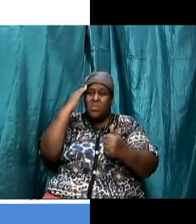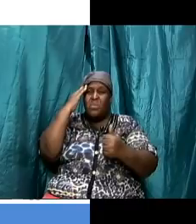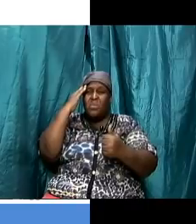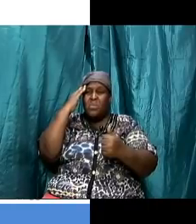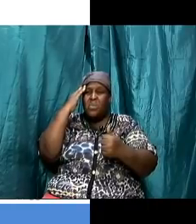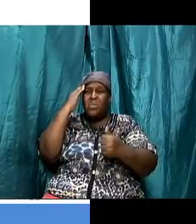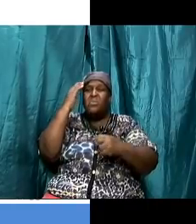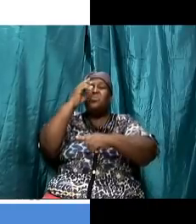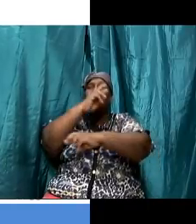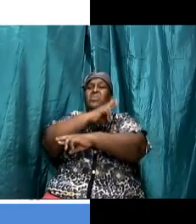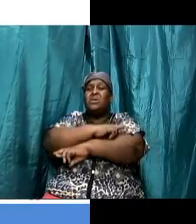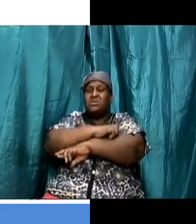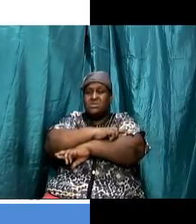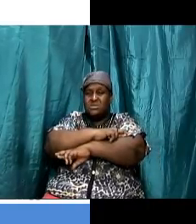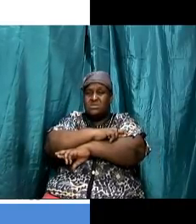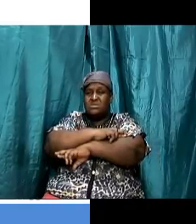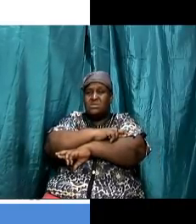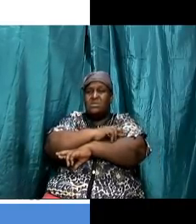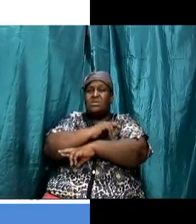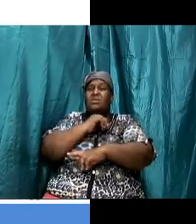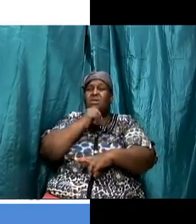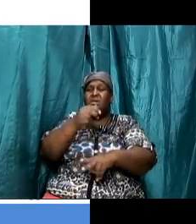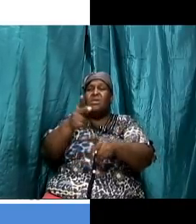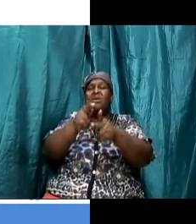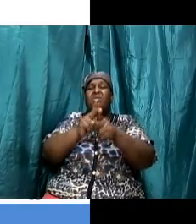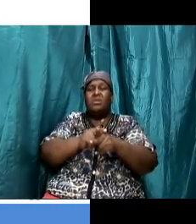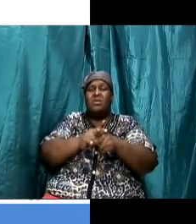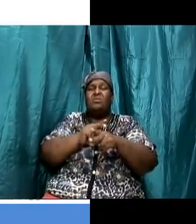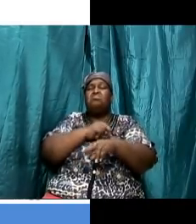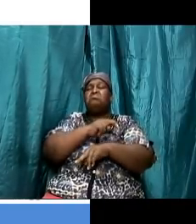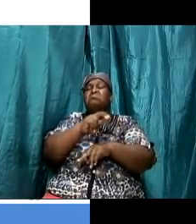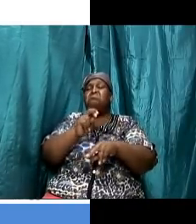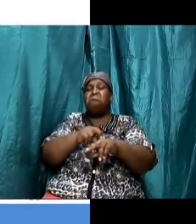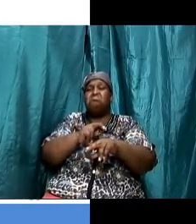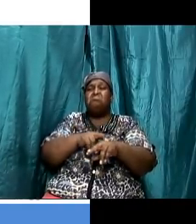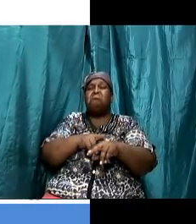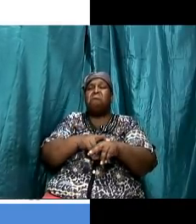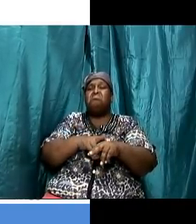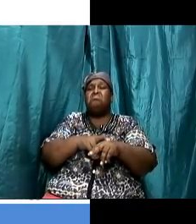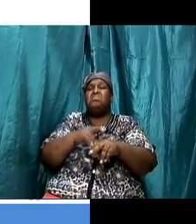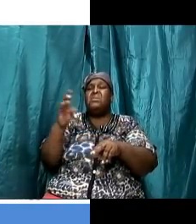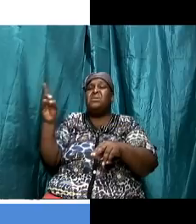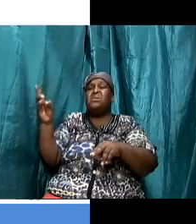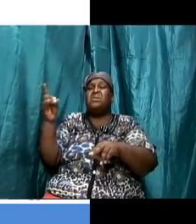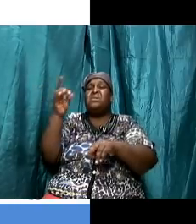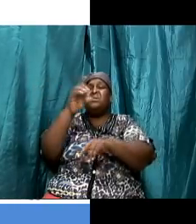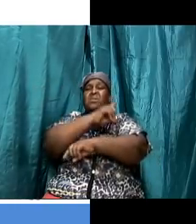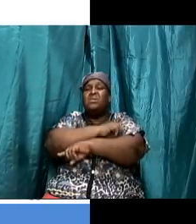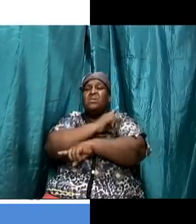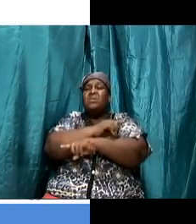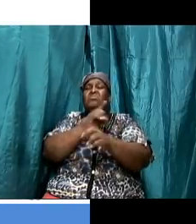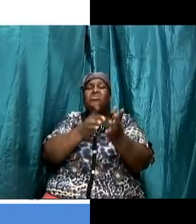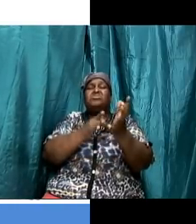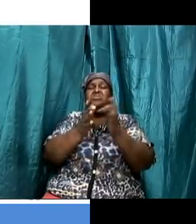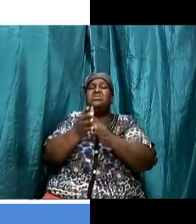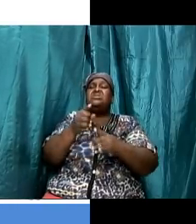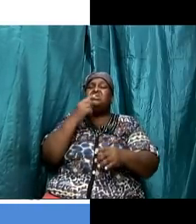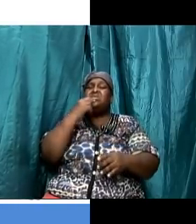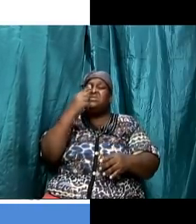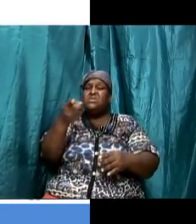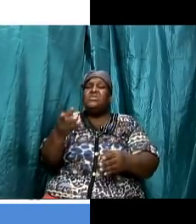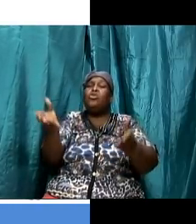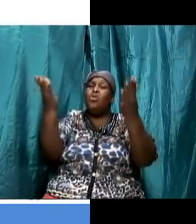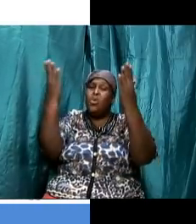rest not keep a physical Sabbath but Jesus looked at them and said come to me all ye that labor